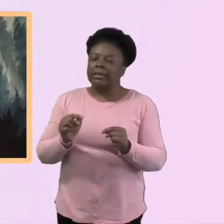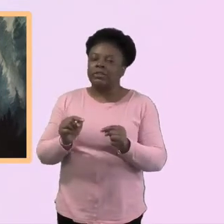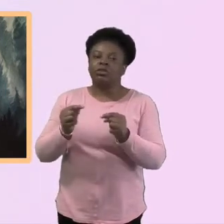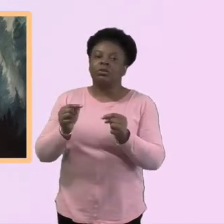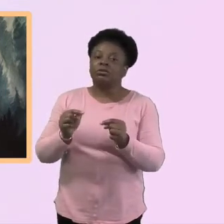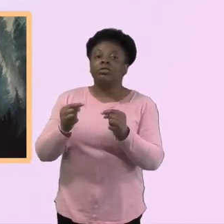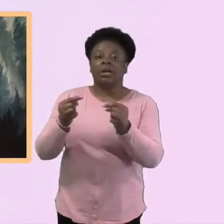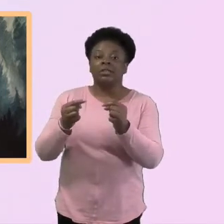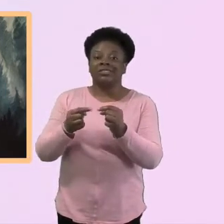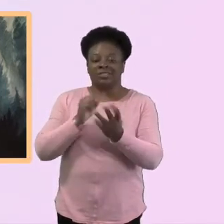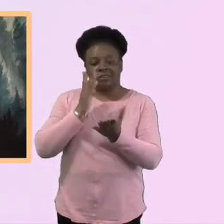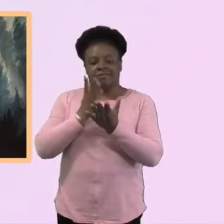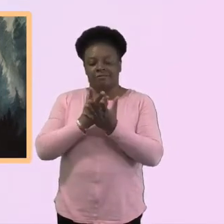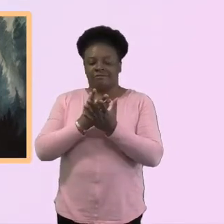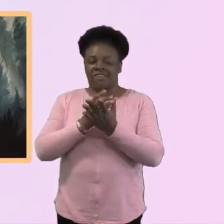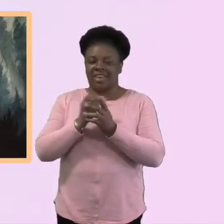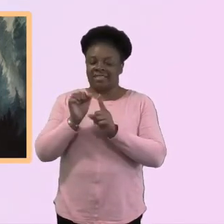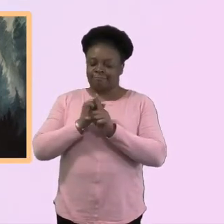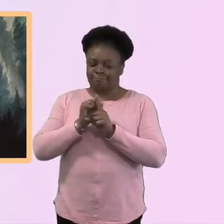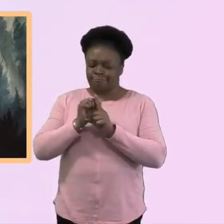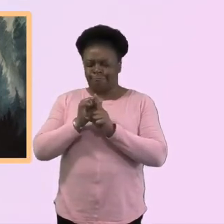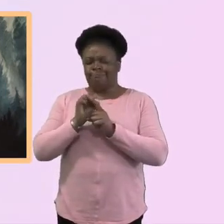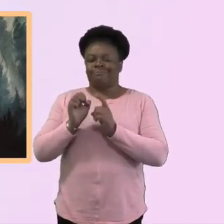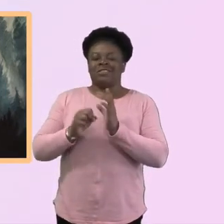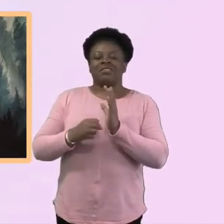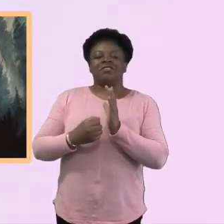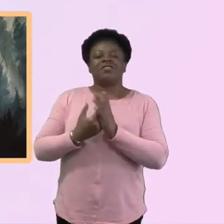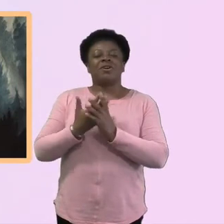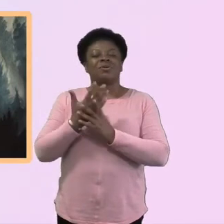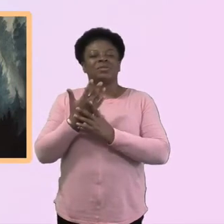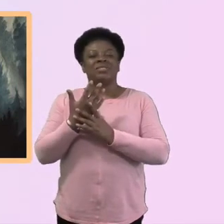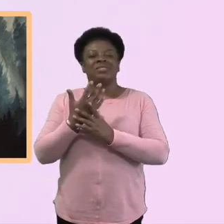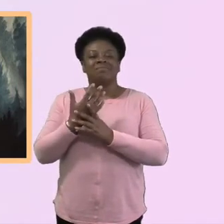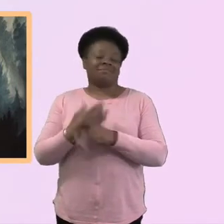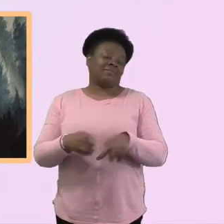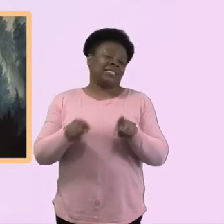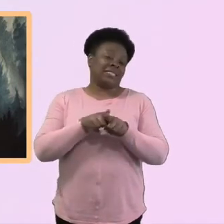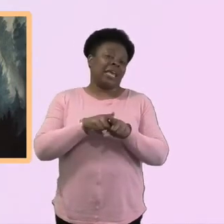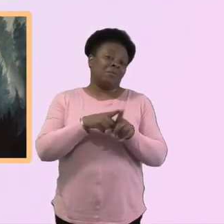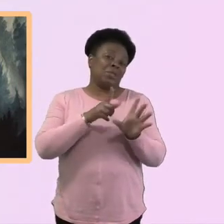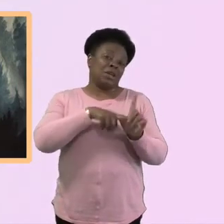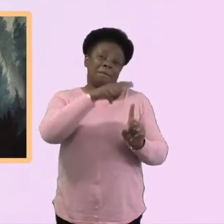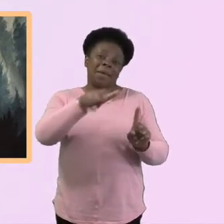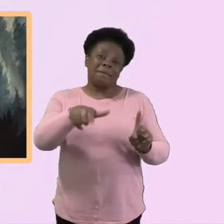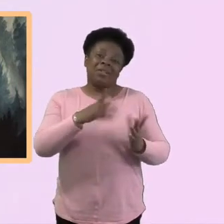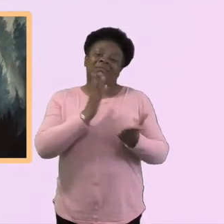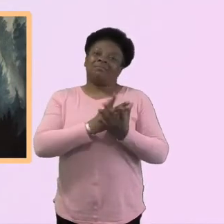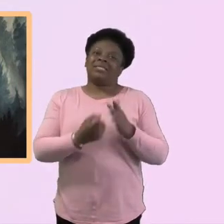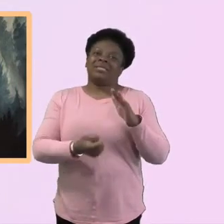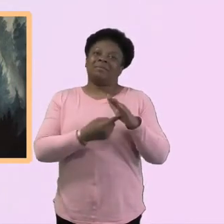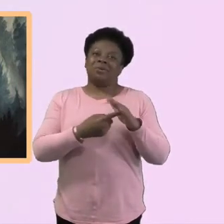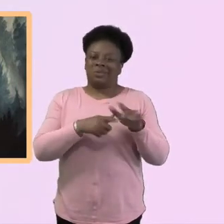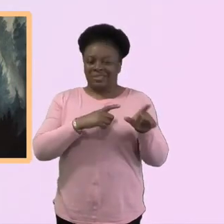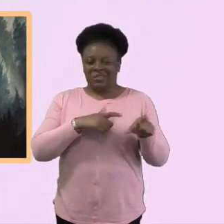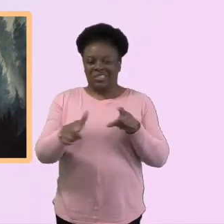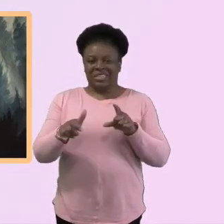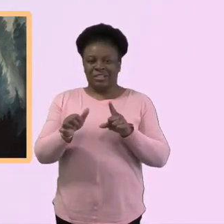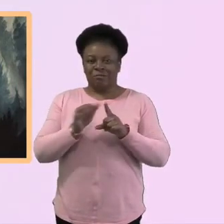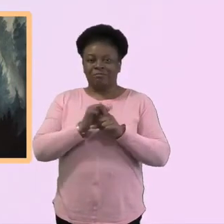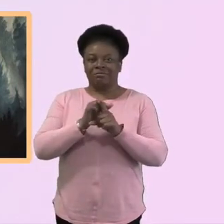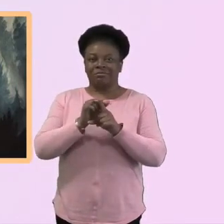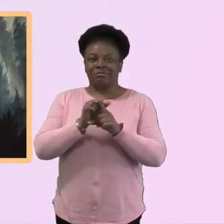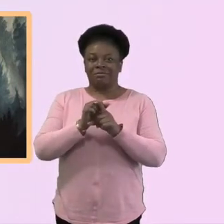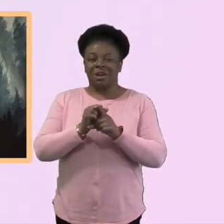such a time as this and those struggles. And for a young person, it's, uh, it's important. I love the fact that you said there was, there was no hope in the beginning.